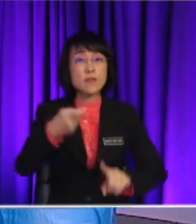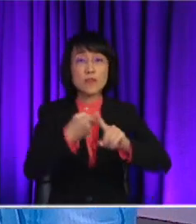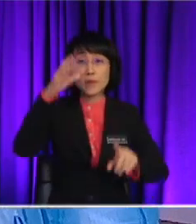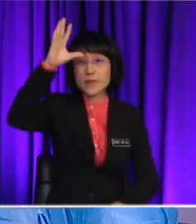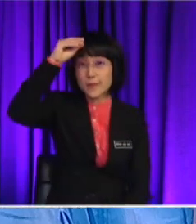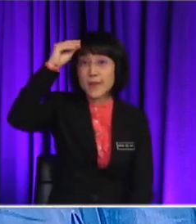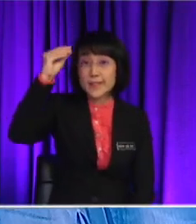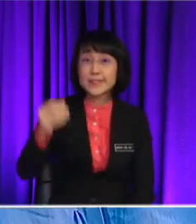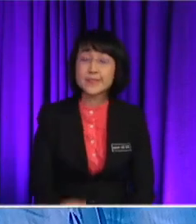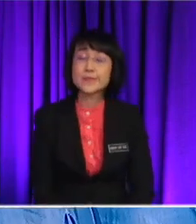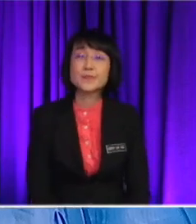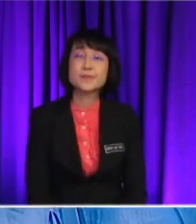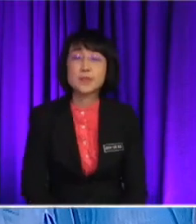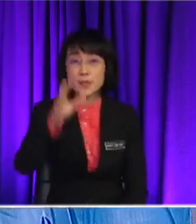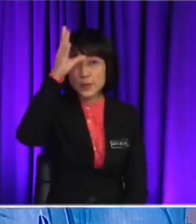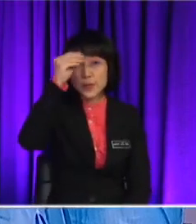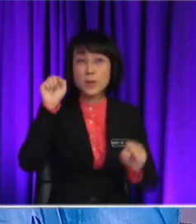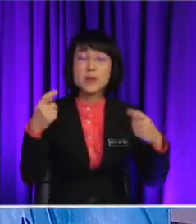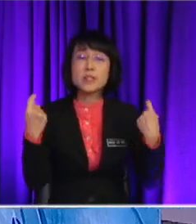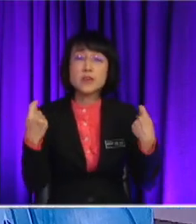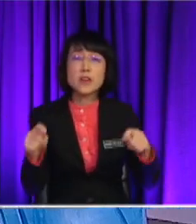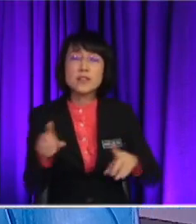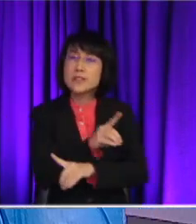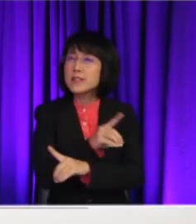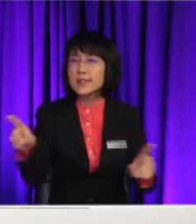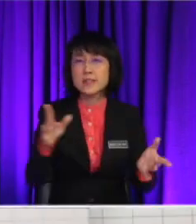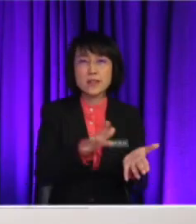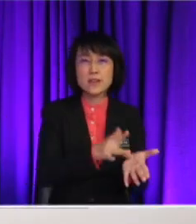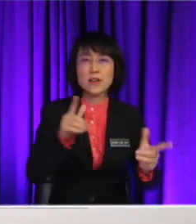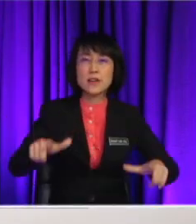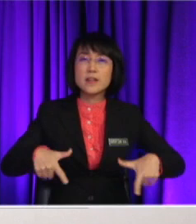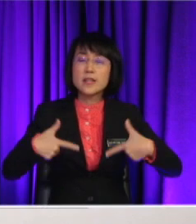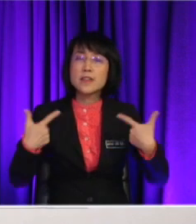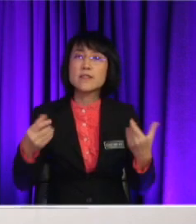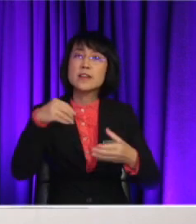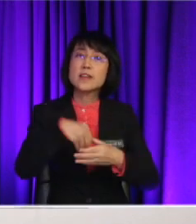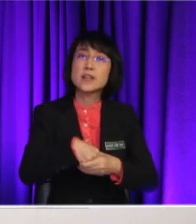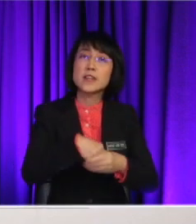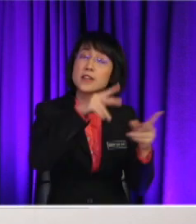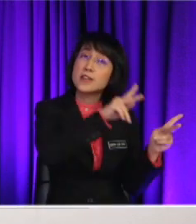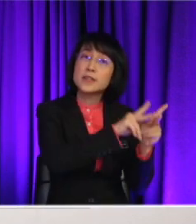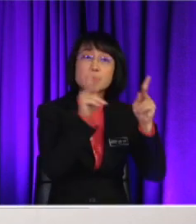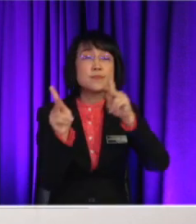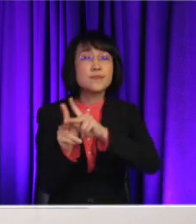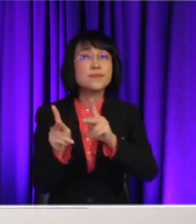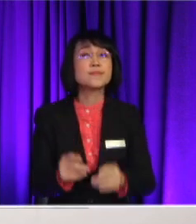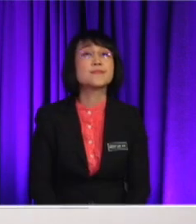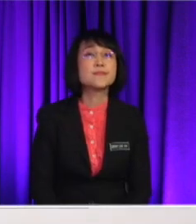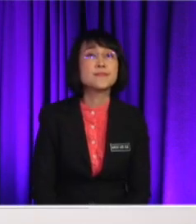the boys can try on the disadvantages of living in an urban area? Anyone would like to try first? Kian Long, okay Kian Long